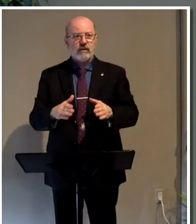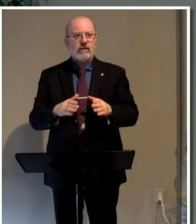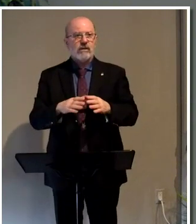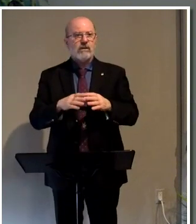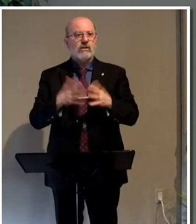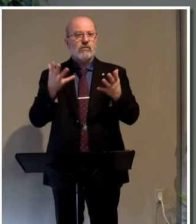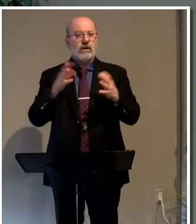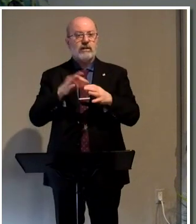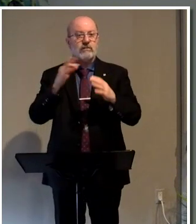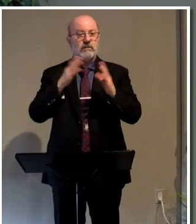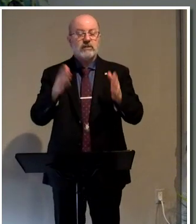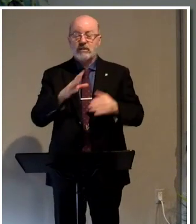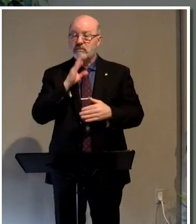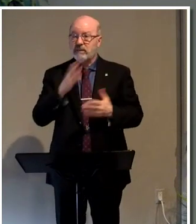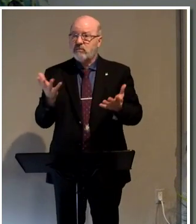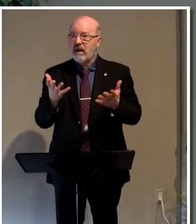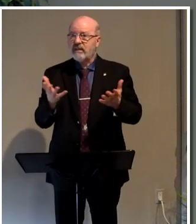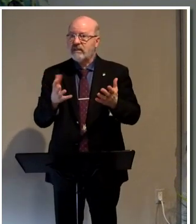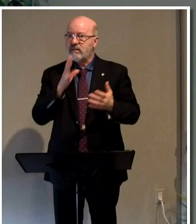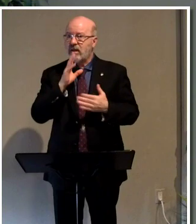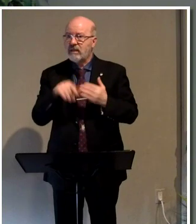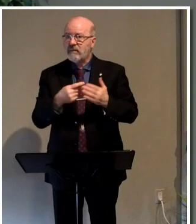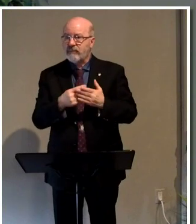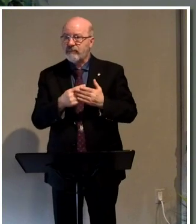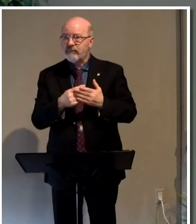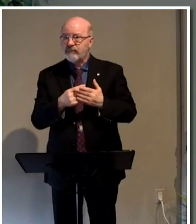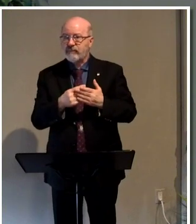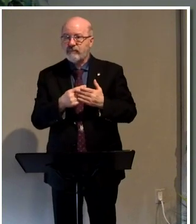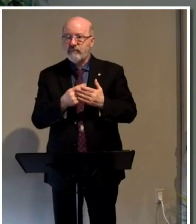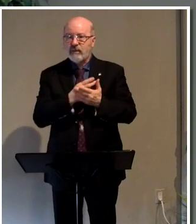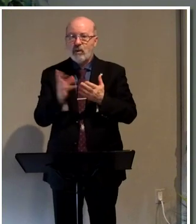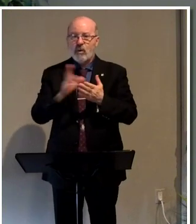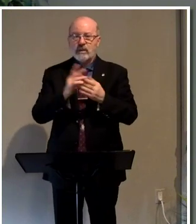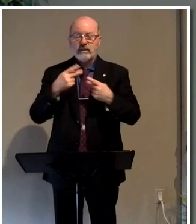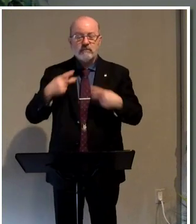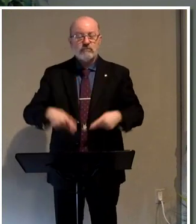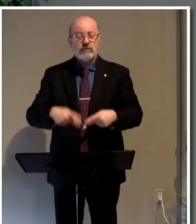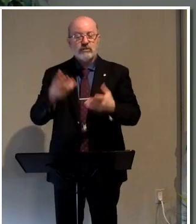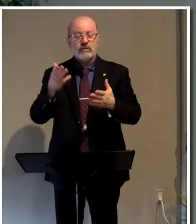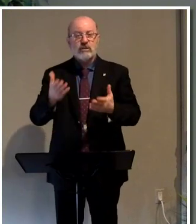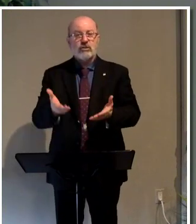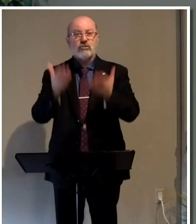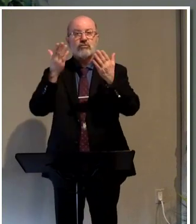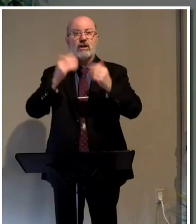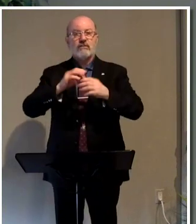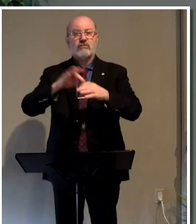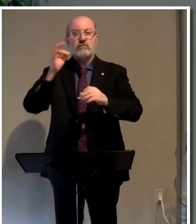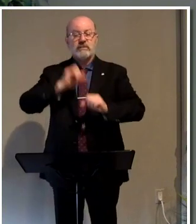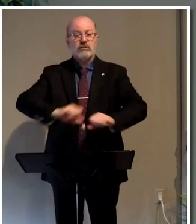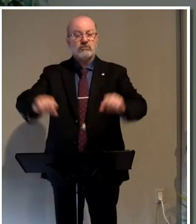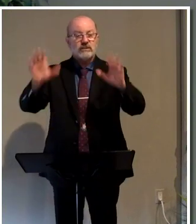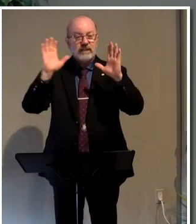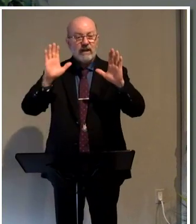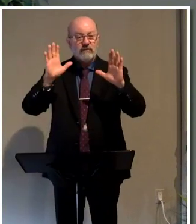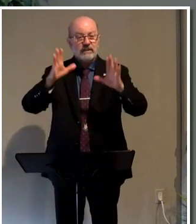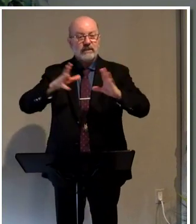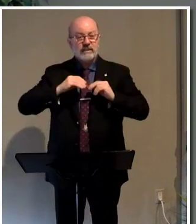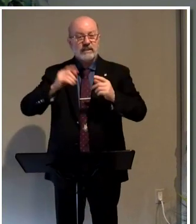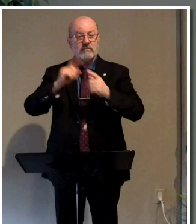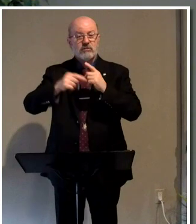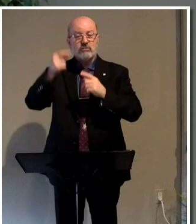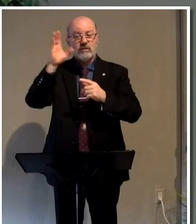spiritual house be that he's referring to? And holy priesthood, to offer up spiritual sacrifices acceptable